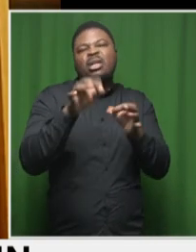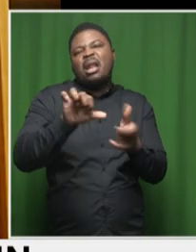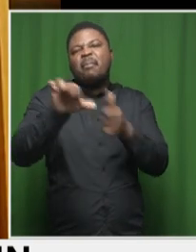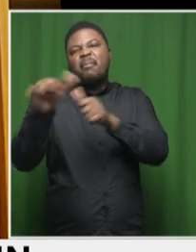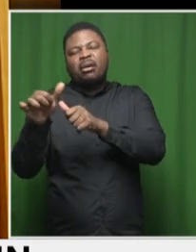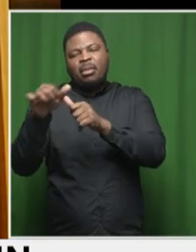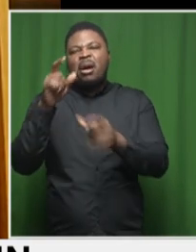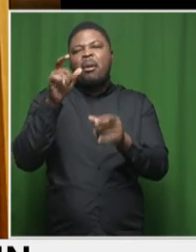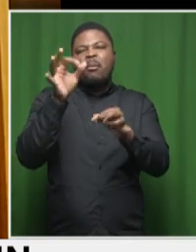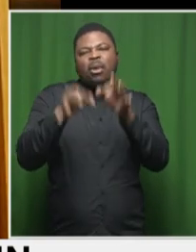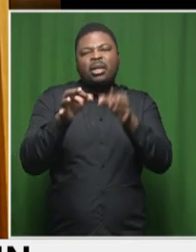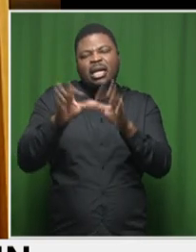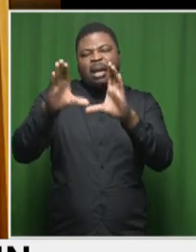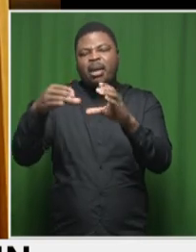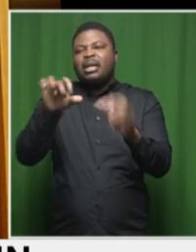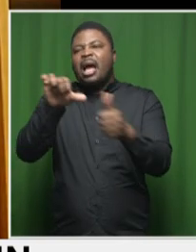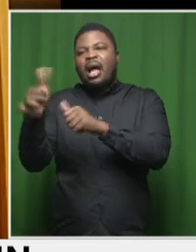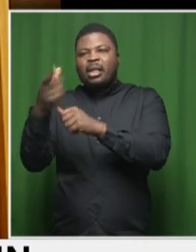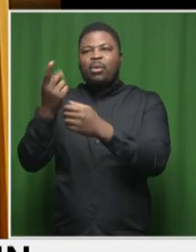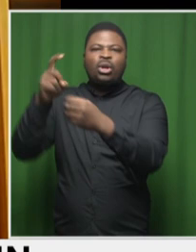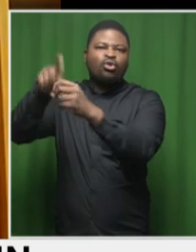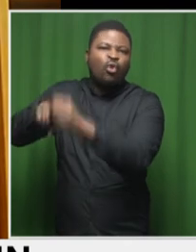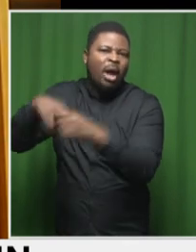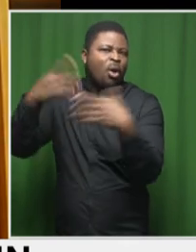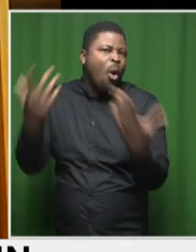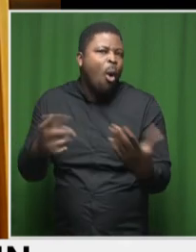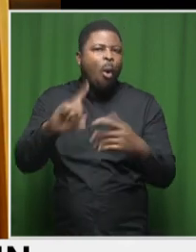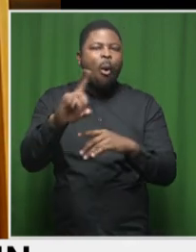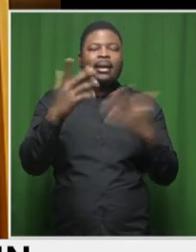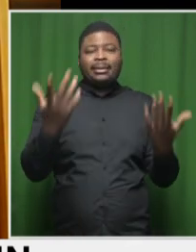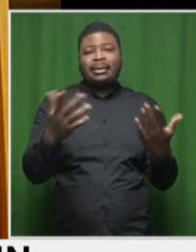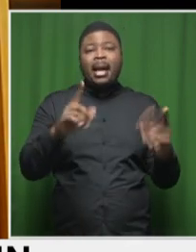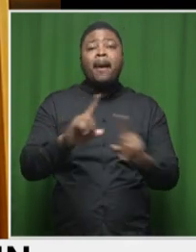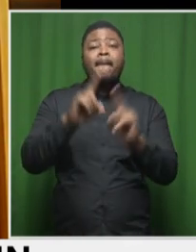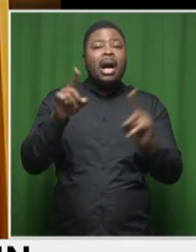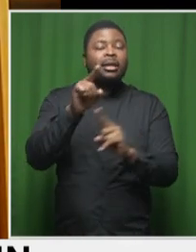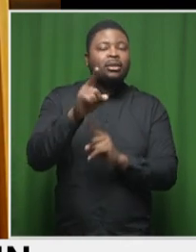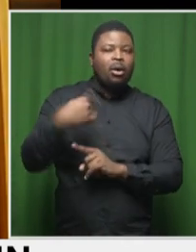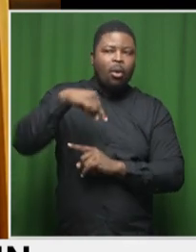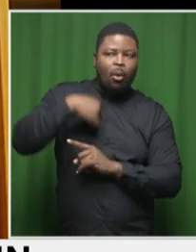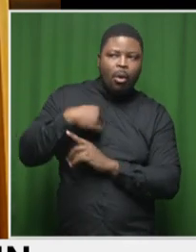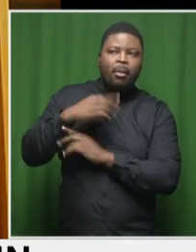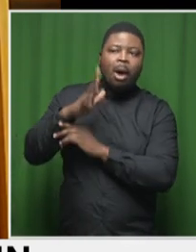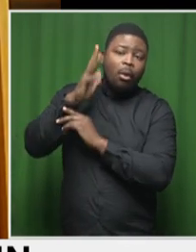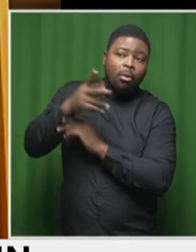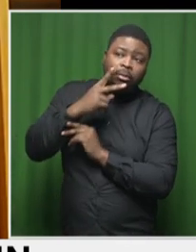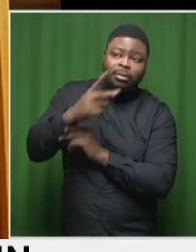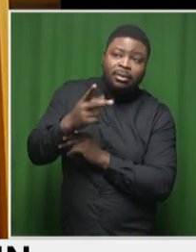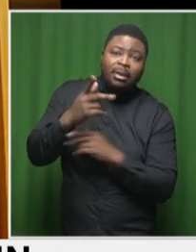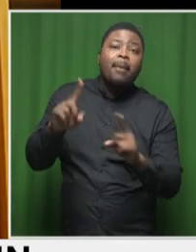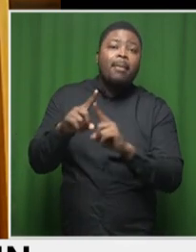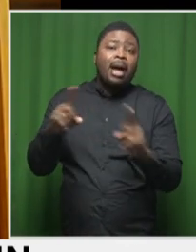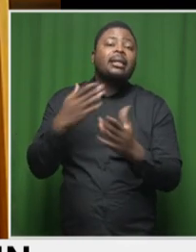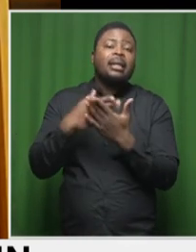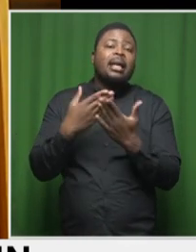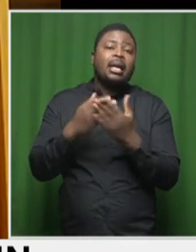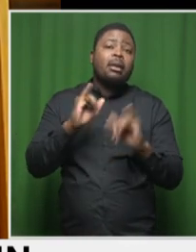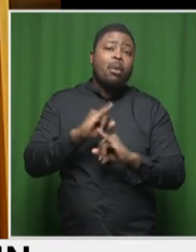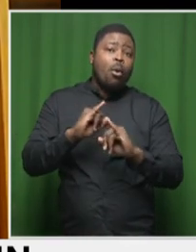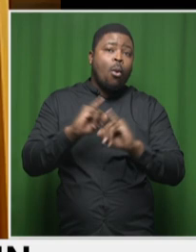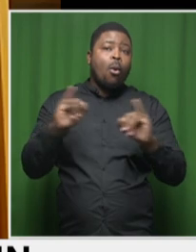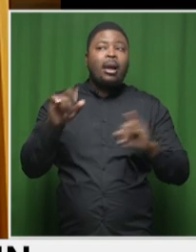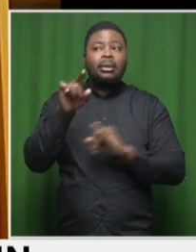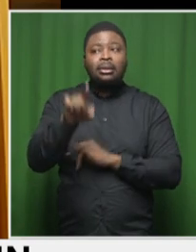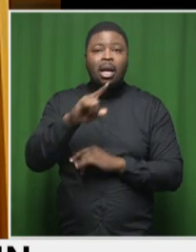formation. Because I think for them, they have realized that that will be too societal, because most of them are also in senior